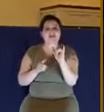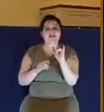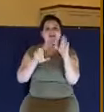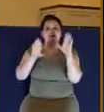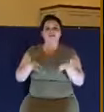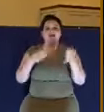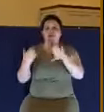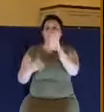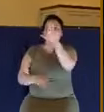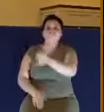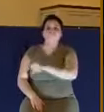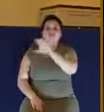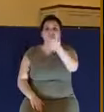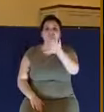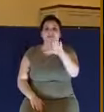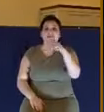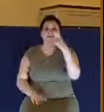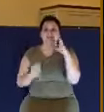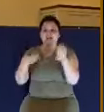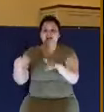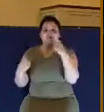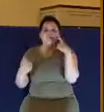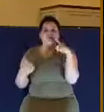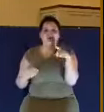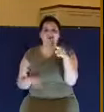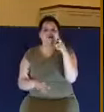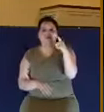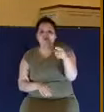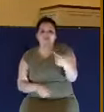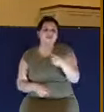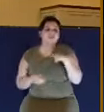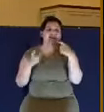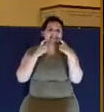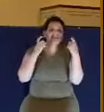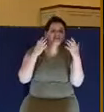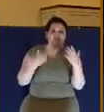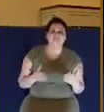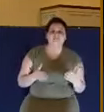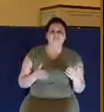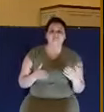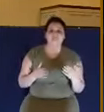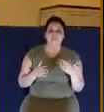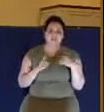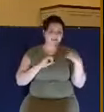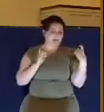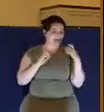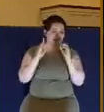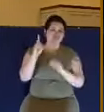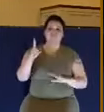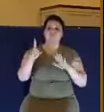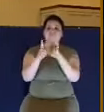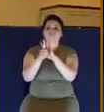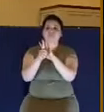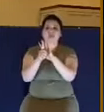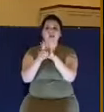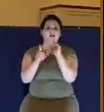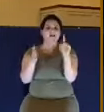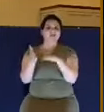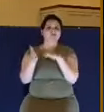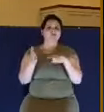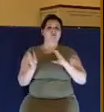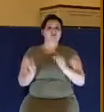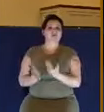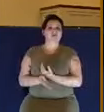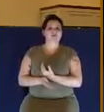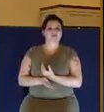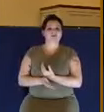Jesus, died for sinners like me and you, took our sins upon himself, paid your sin debt, my sin debt, with his own death,